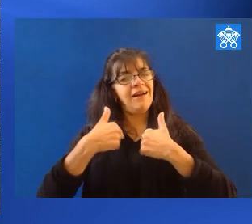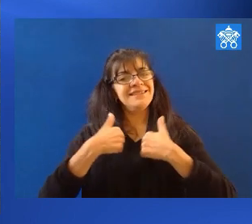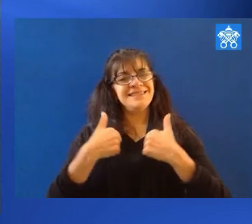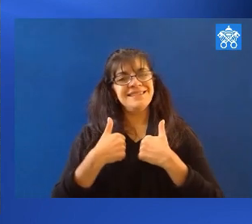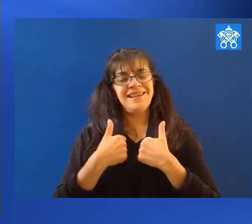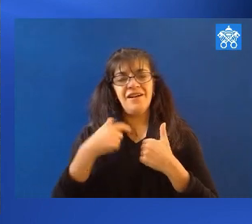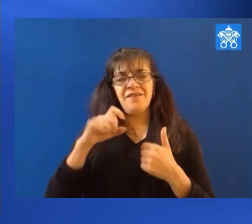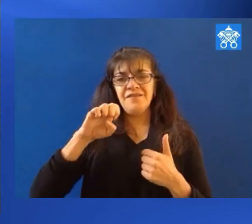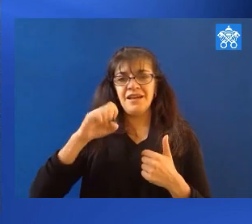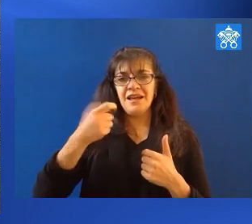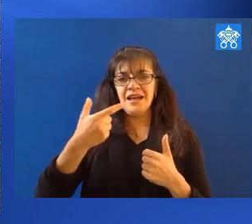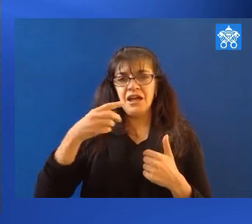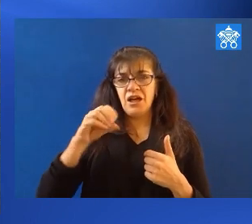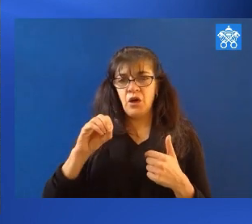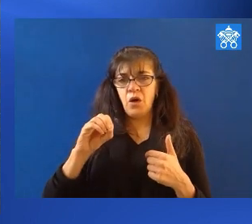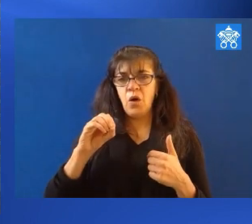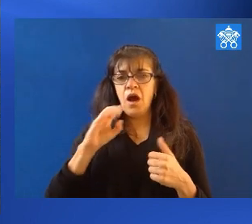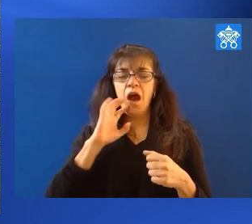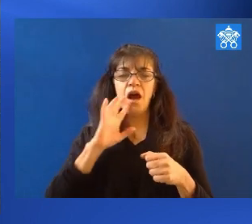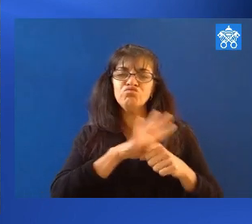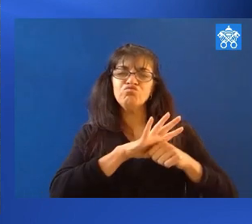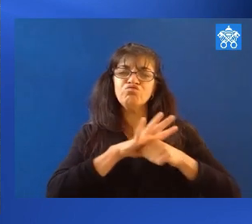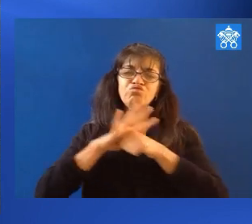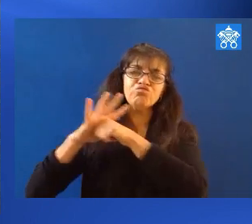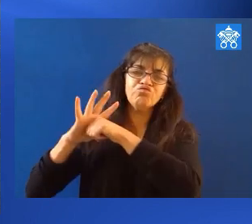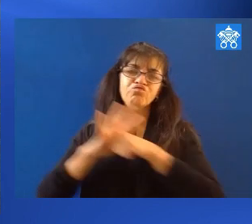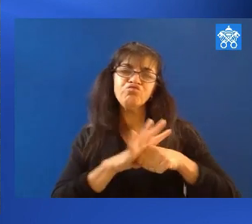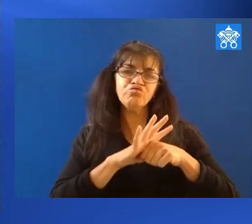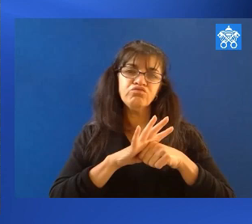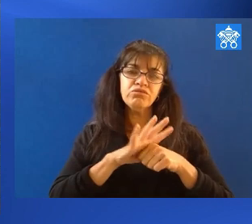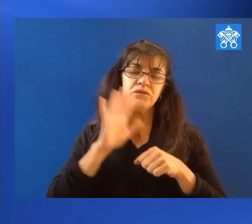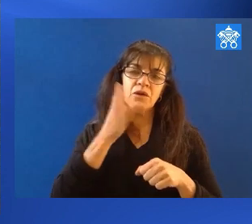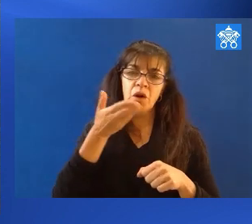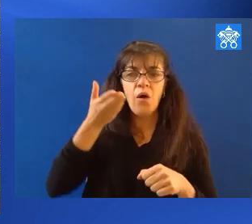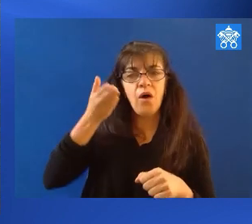and obliterate your God.